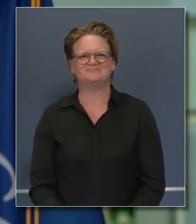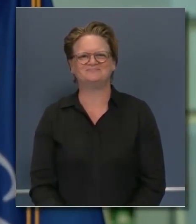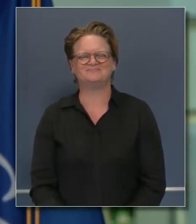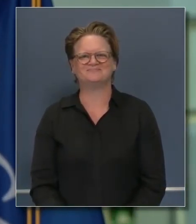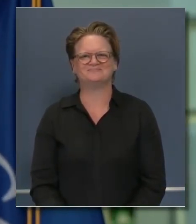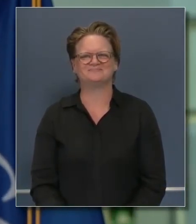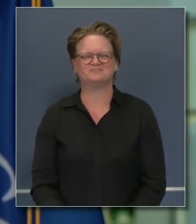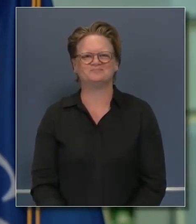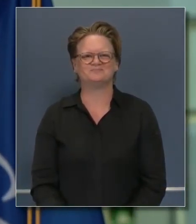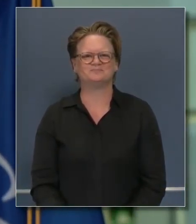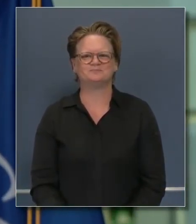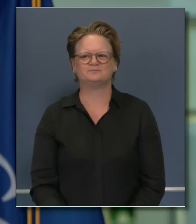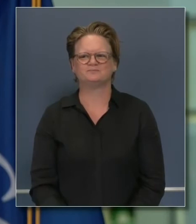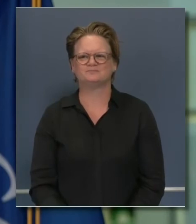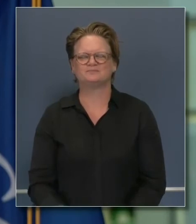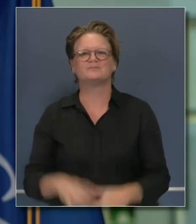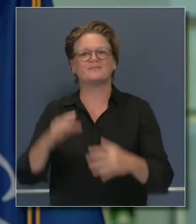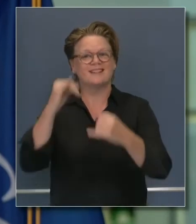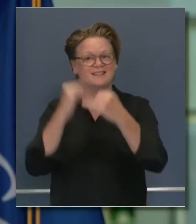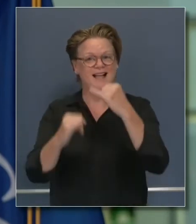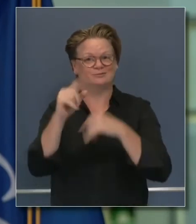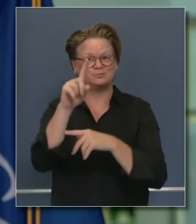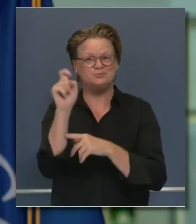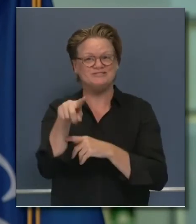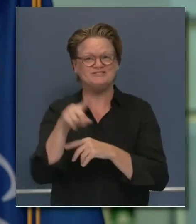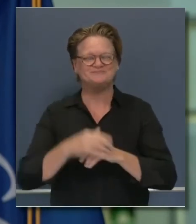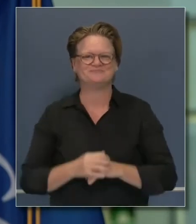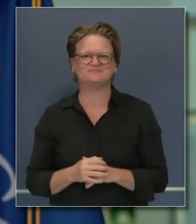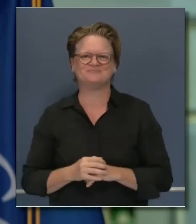Final question, David Baker, Bloomberg News.